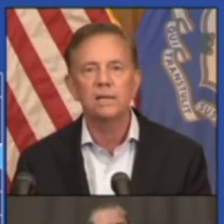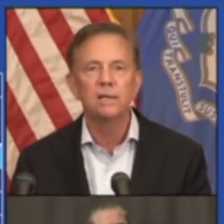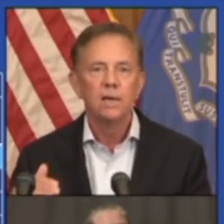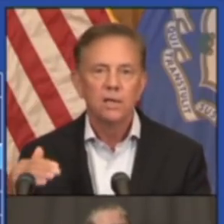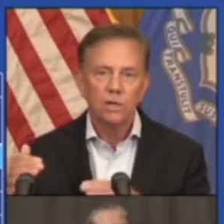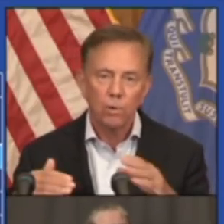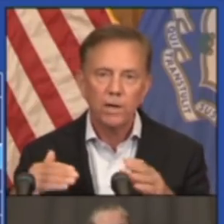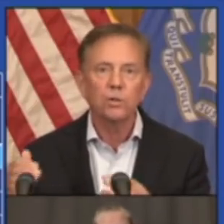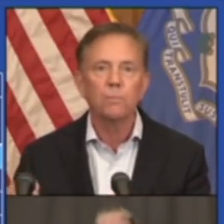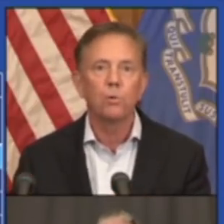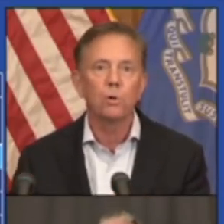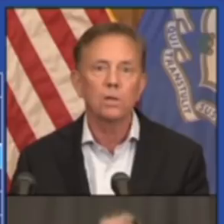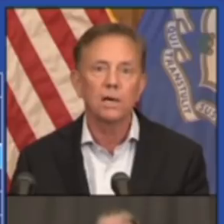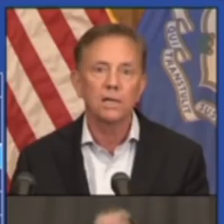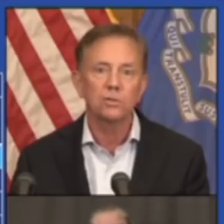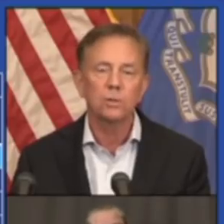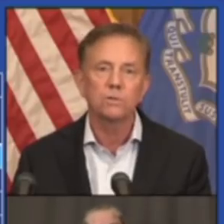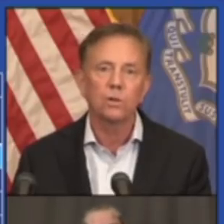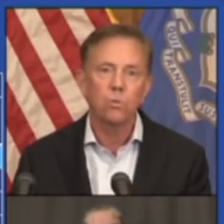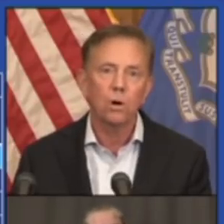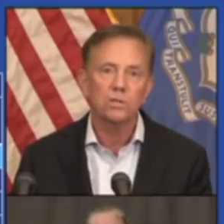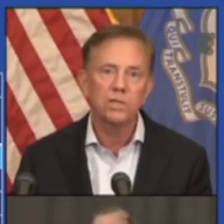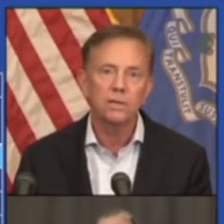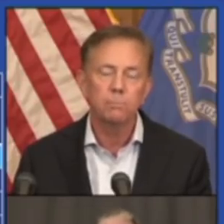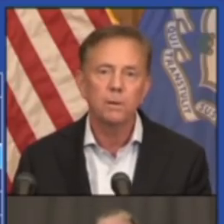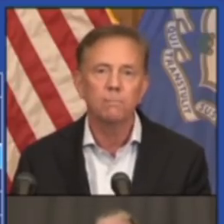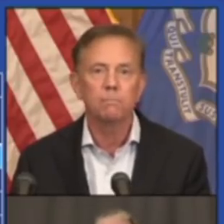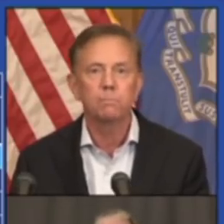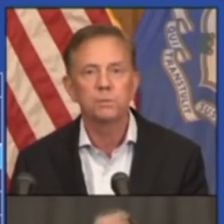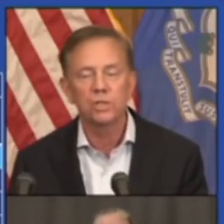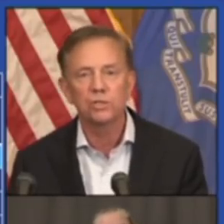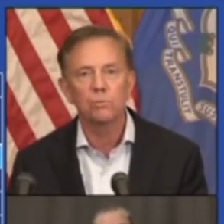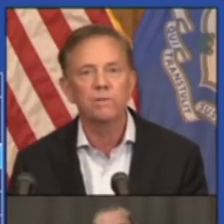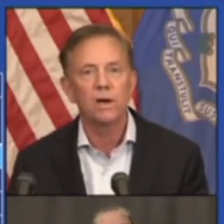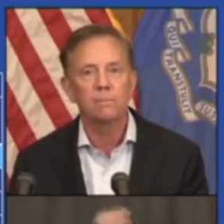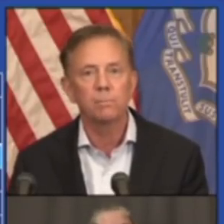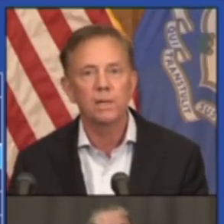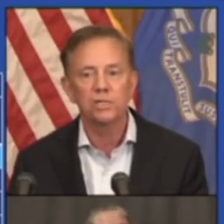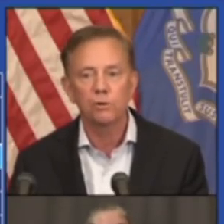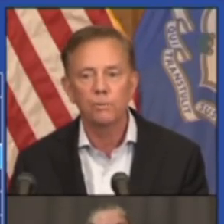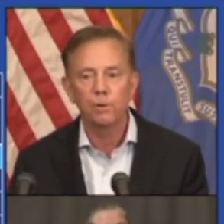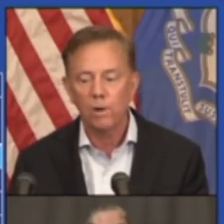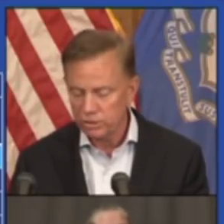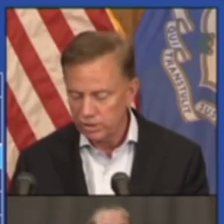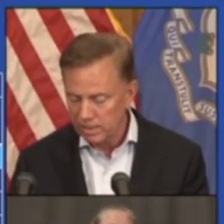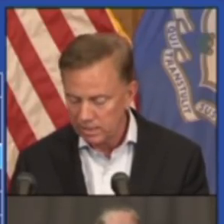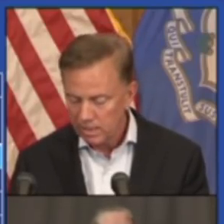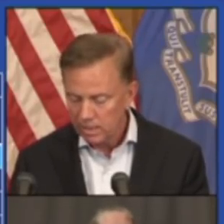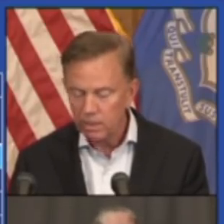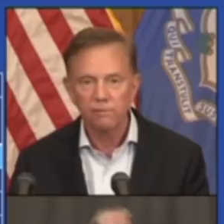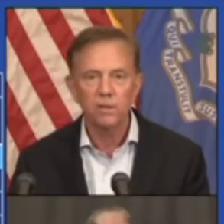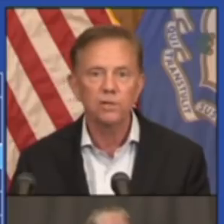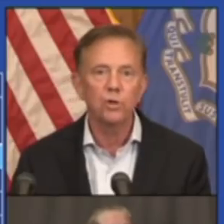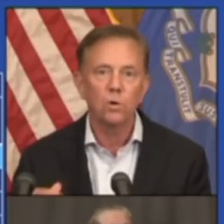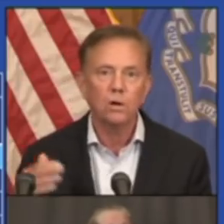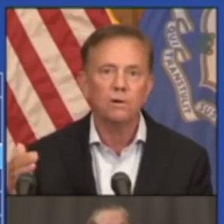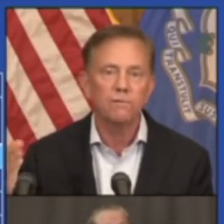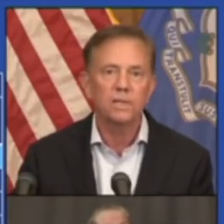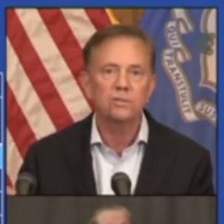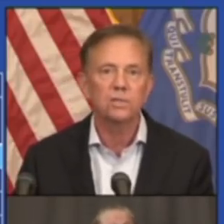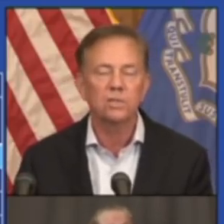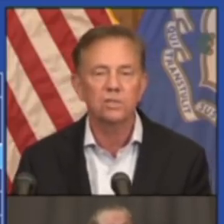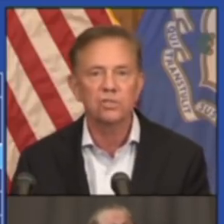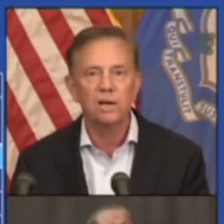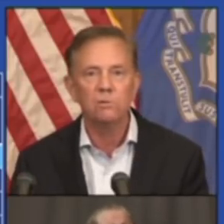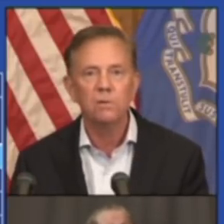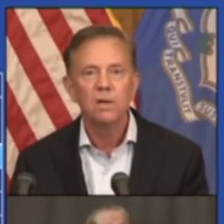10. They're right on the borderline in terms of the quarantine position we've got in place. So we'll be watching that carefully. New York, our